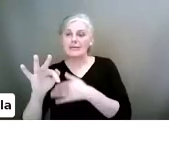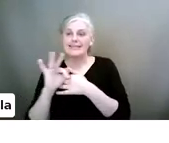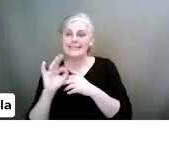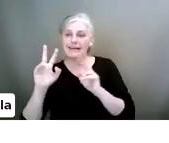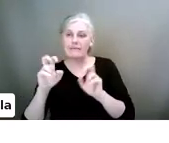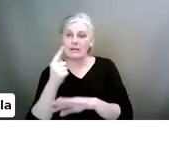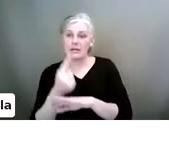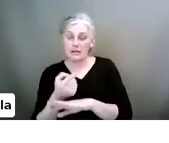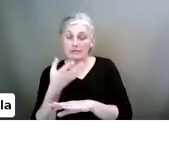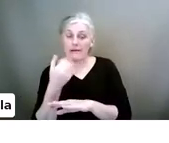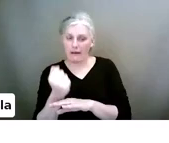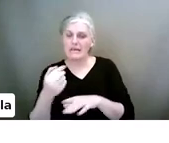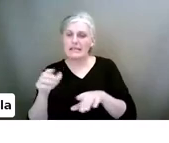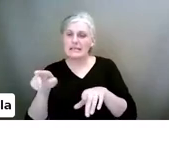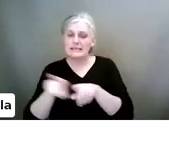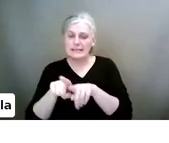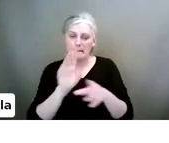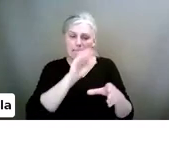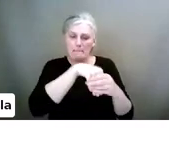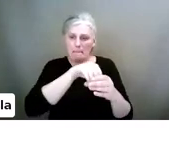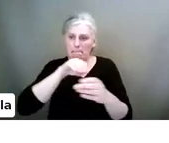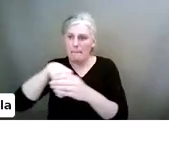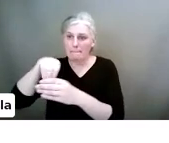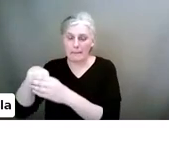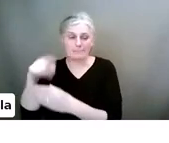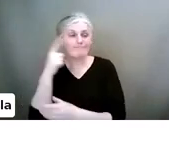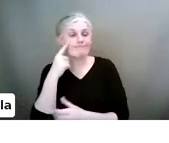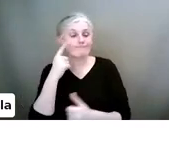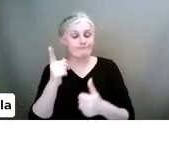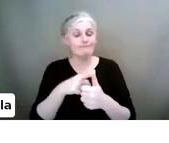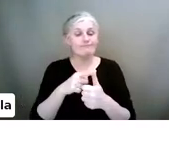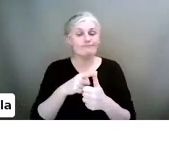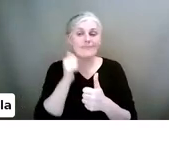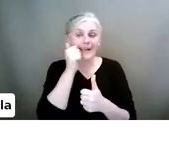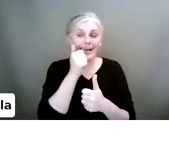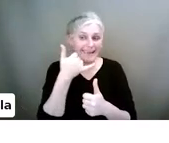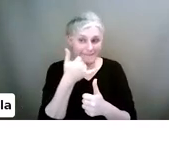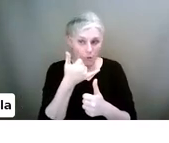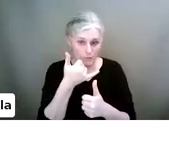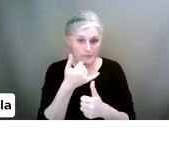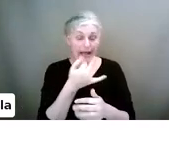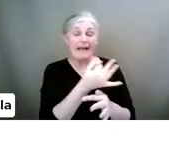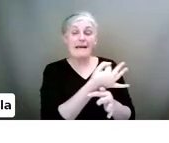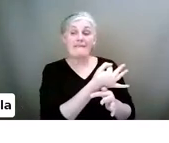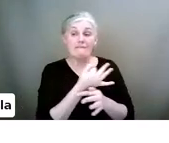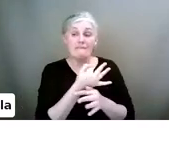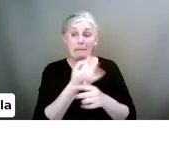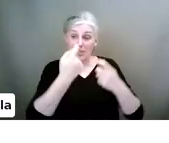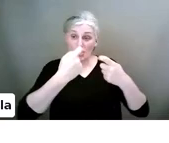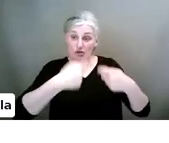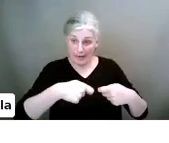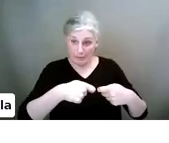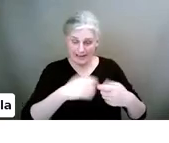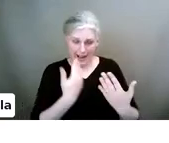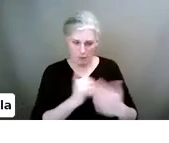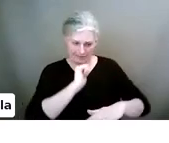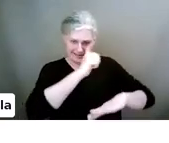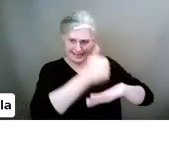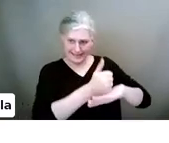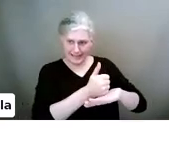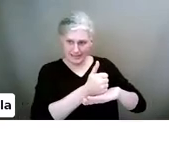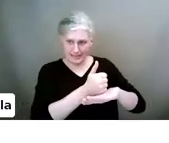in there is the same thing. So let's look at the iPhone first. OK. So family sharing. So how do you set up screen time on iOS?